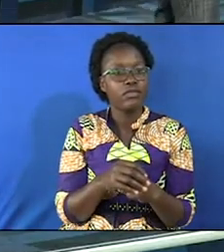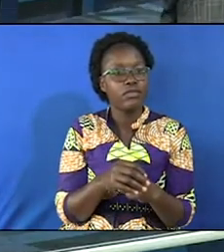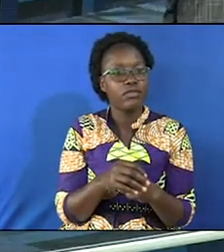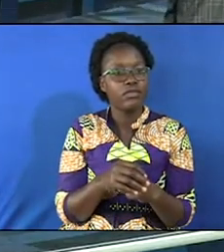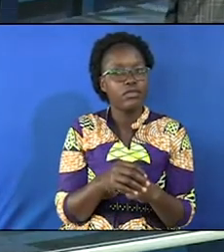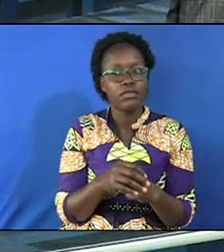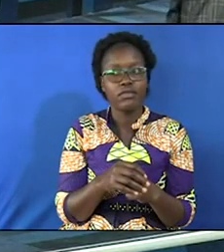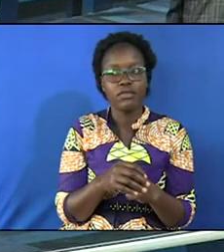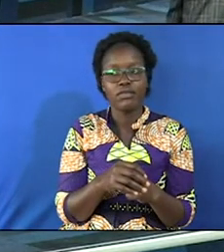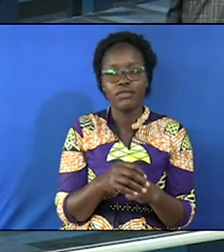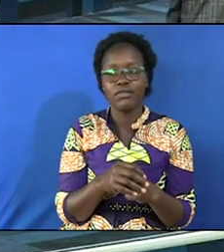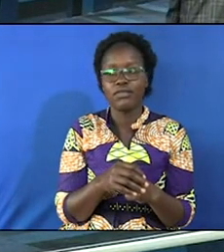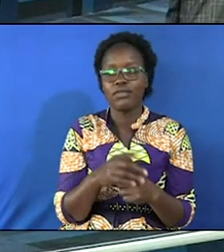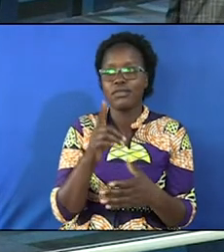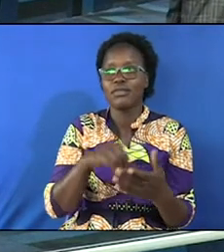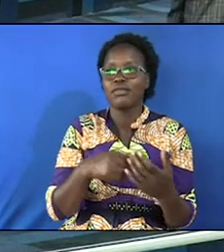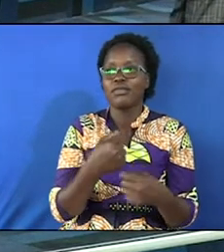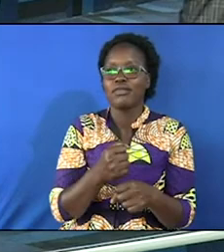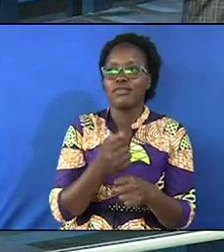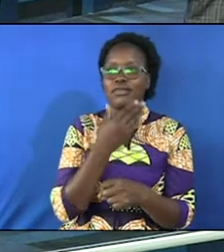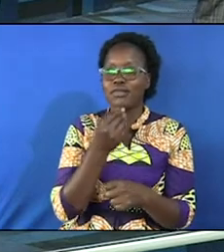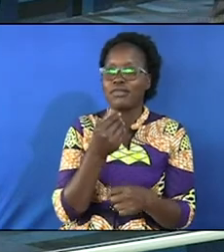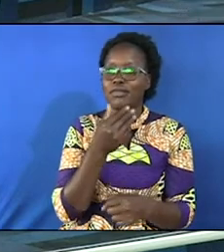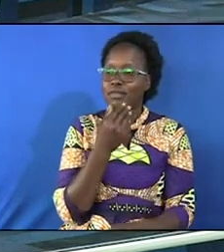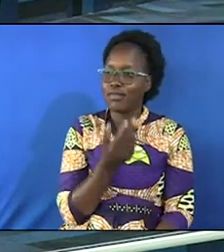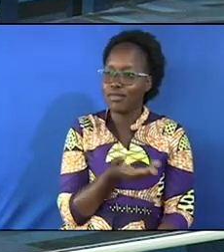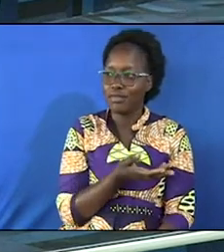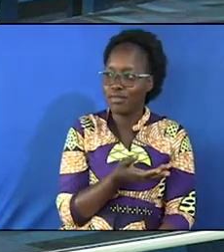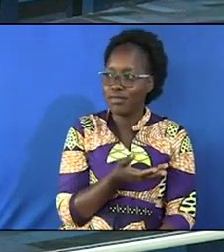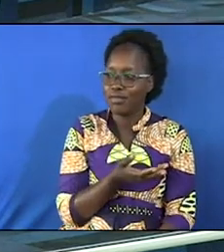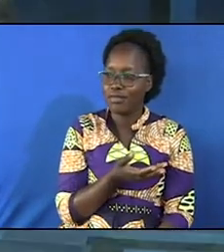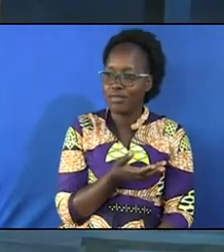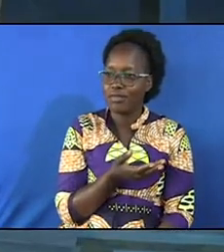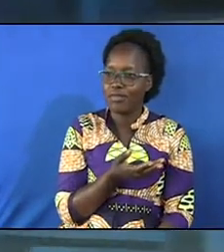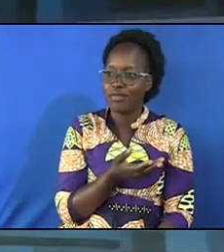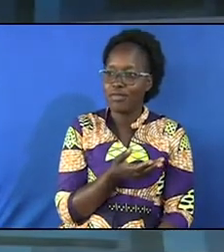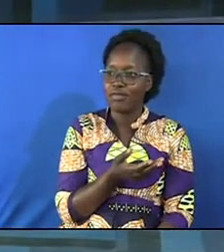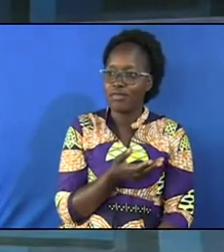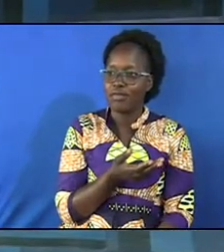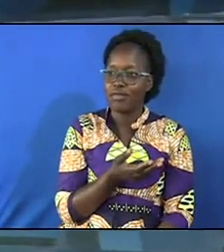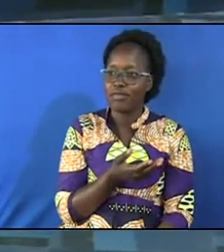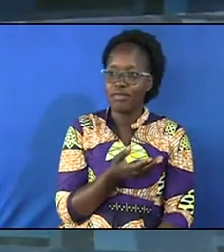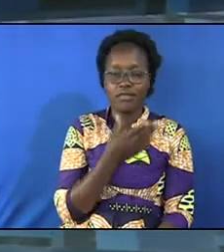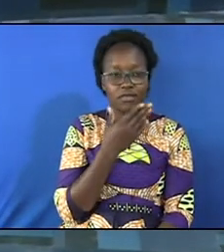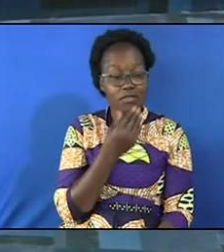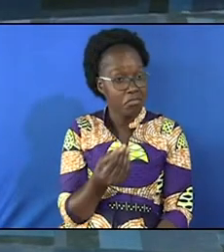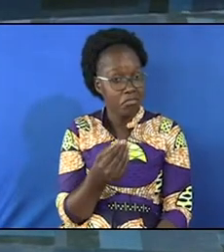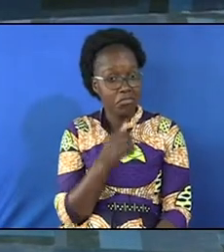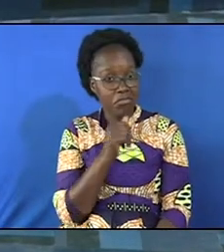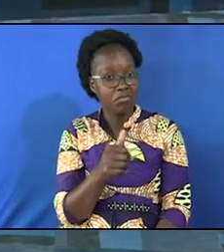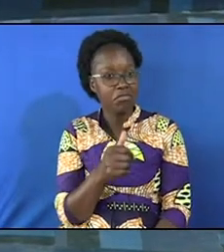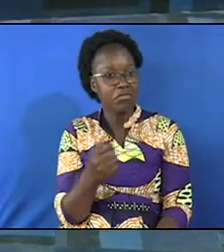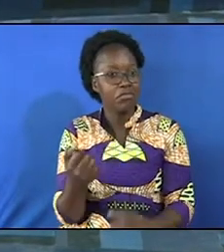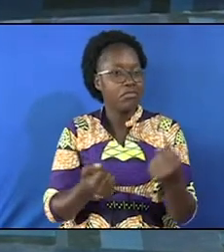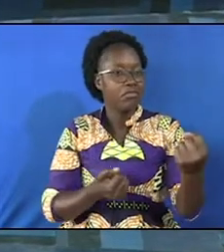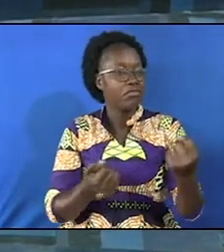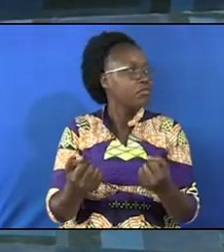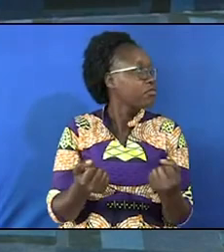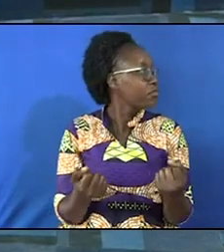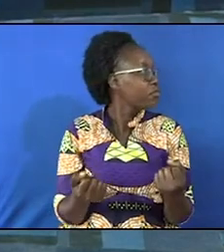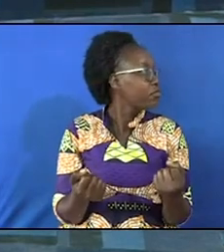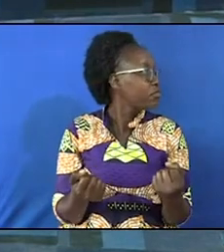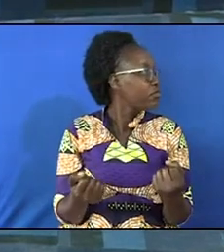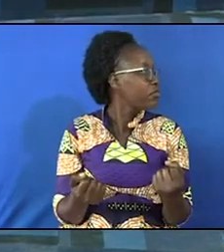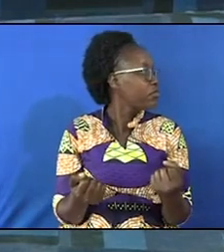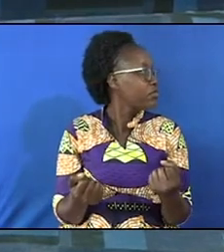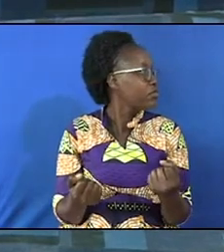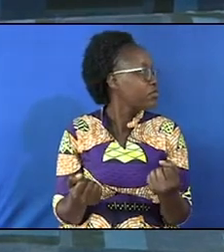what makes a man a man is not the size of his car this row is silent let